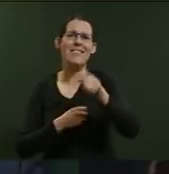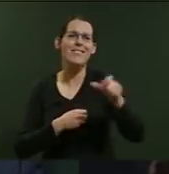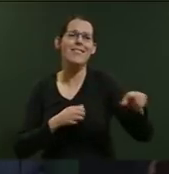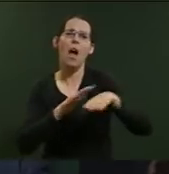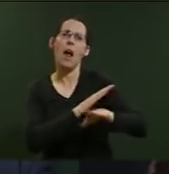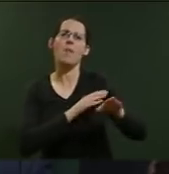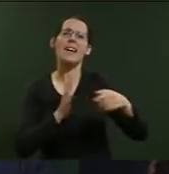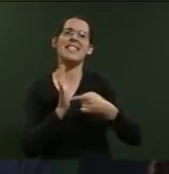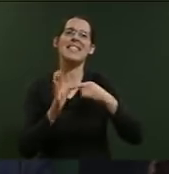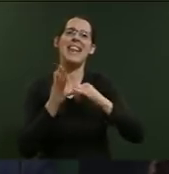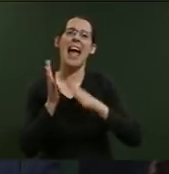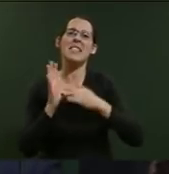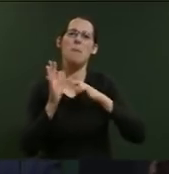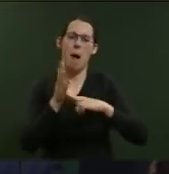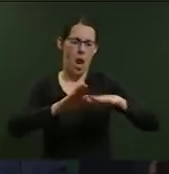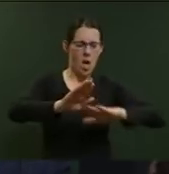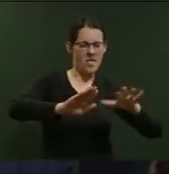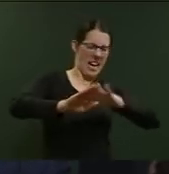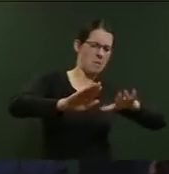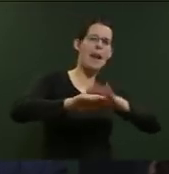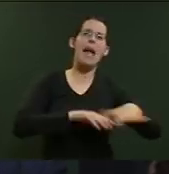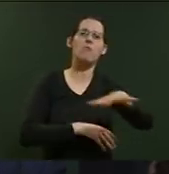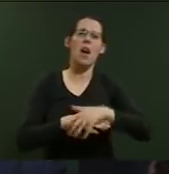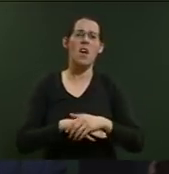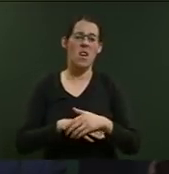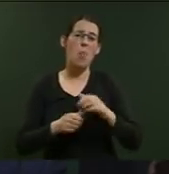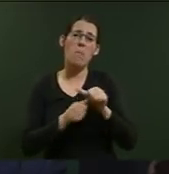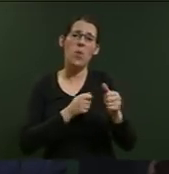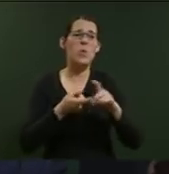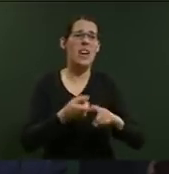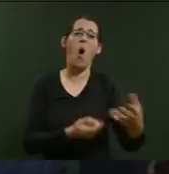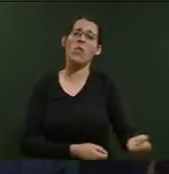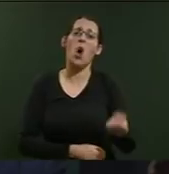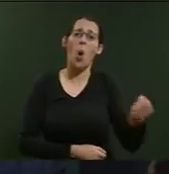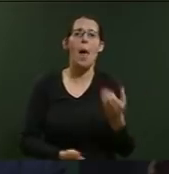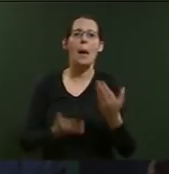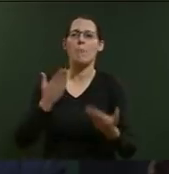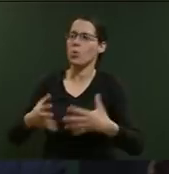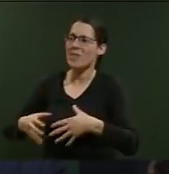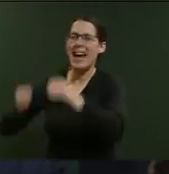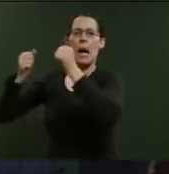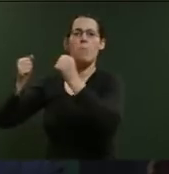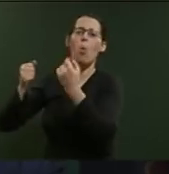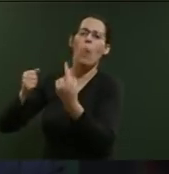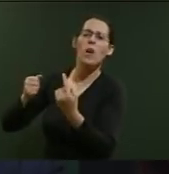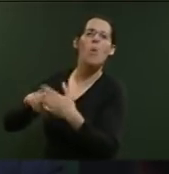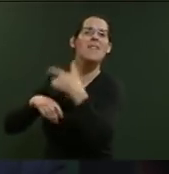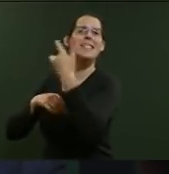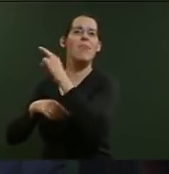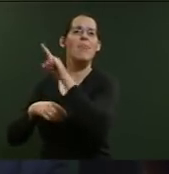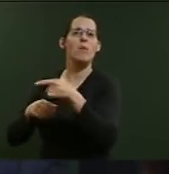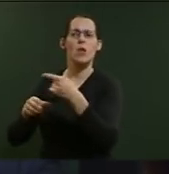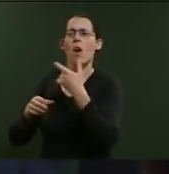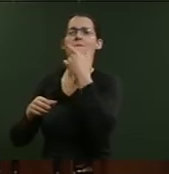who would rather stay on the dole than take up one of the 7,000 fruit-picking job vacancies that are available? OK,